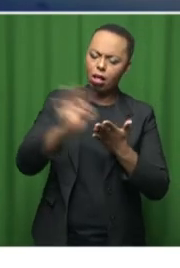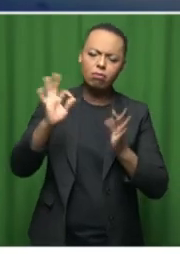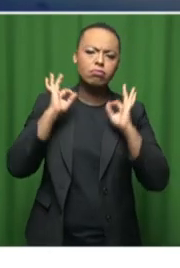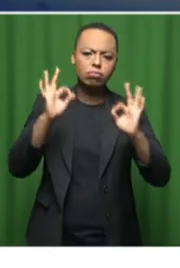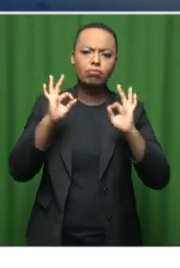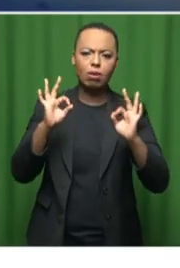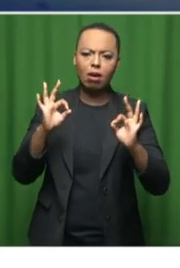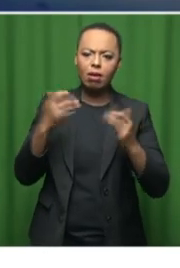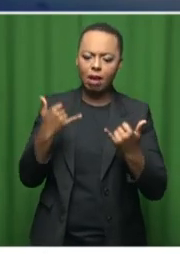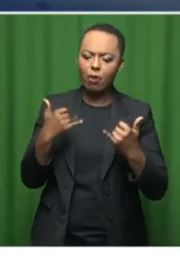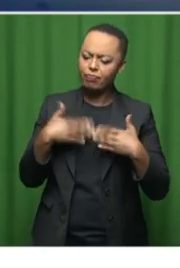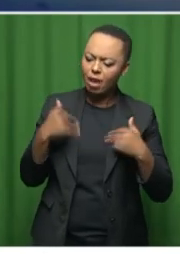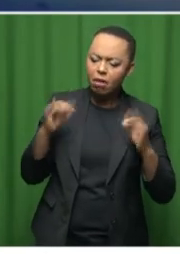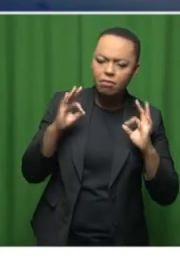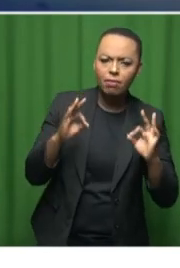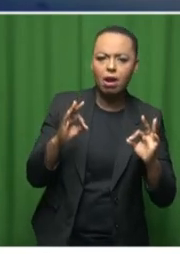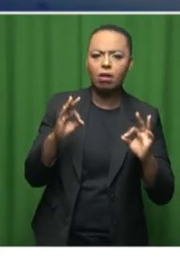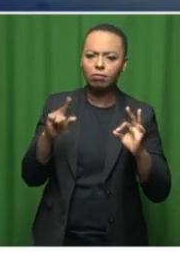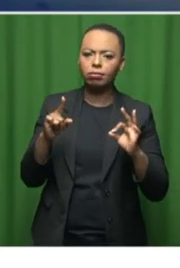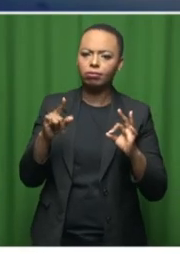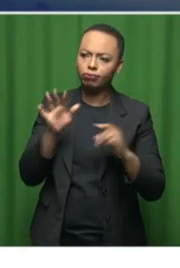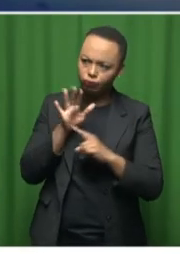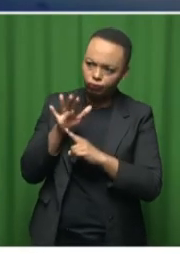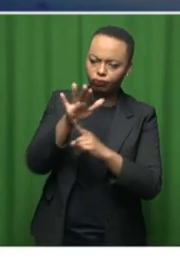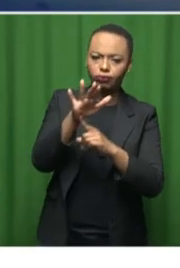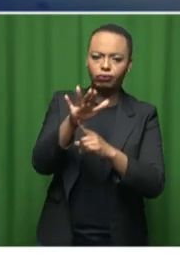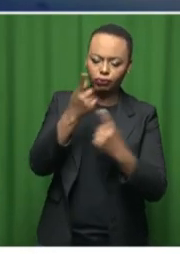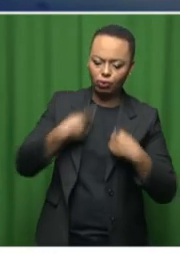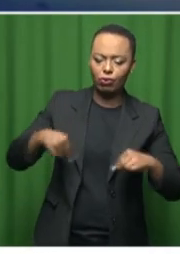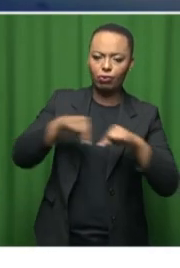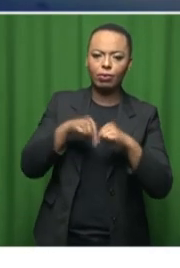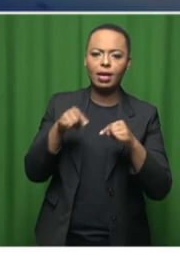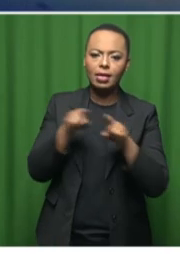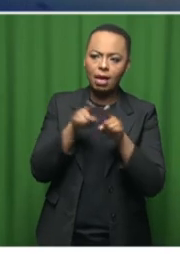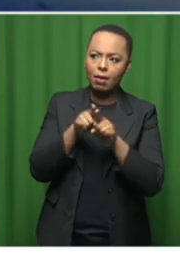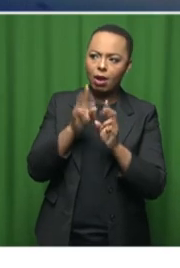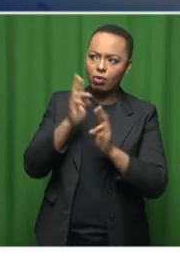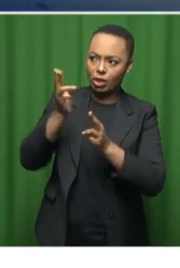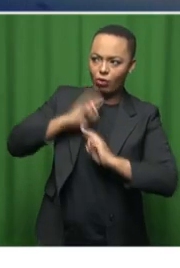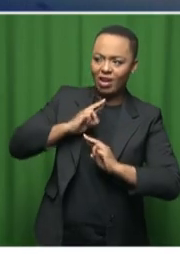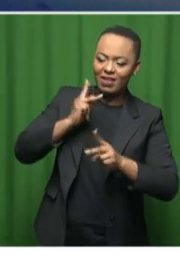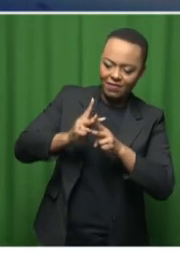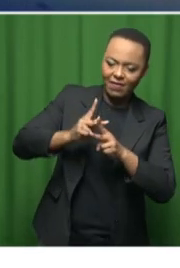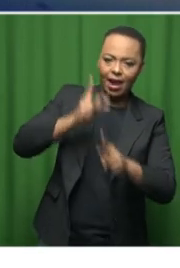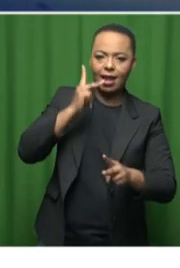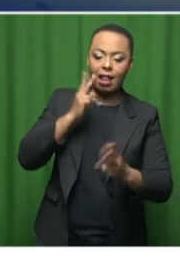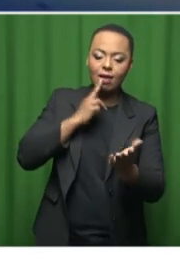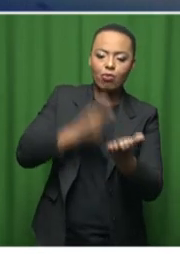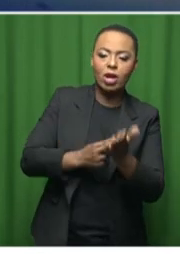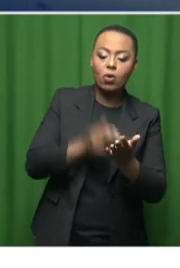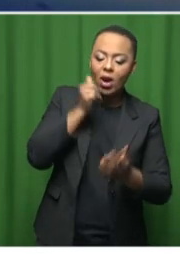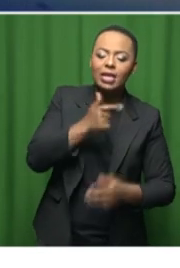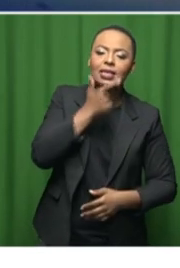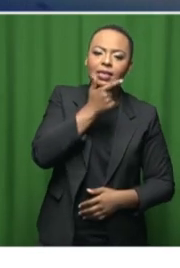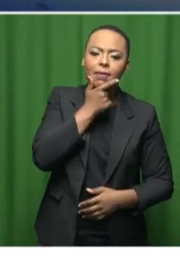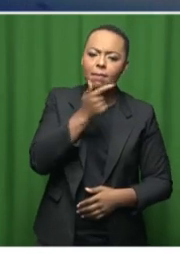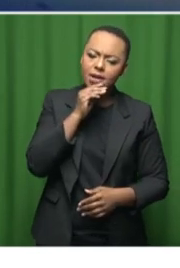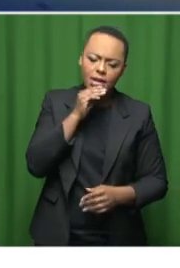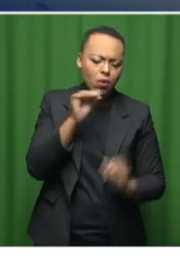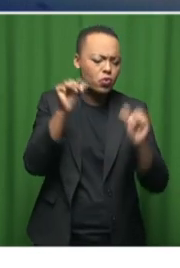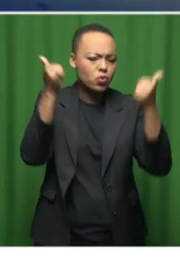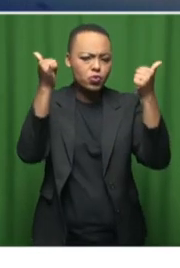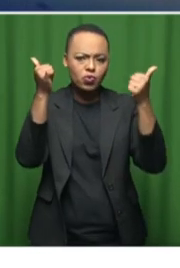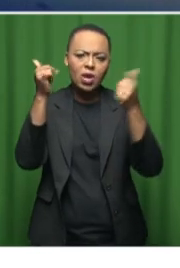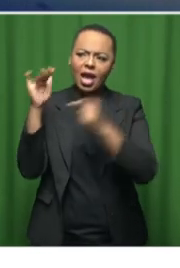Health and we'll then be corresponding to that and we'll get the final report in December. So we're doing exceptionally good in the